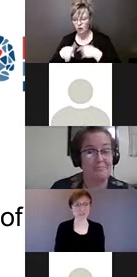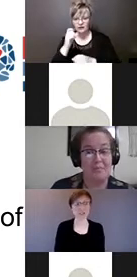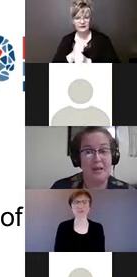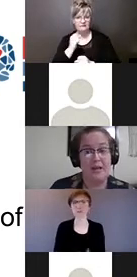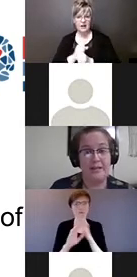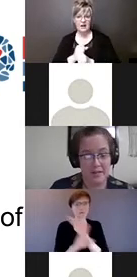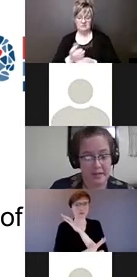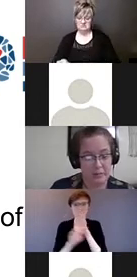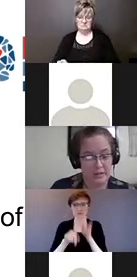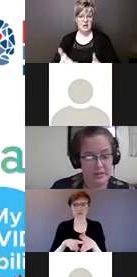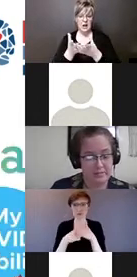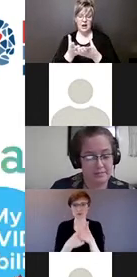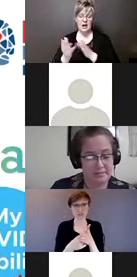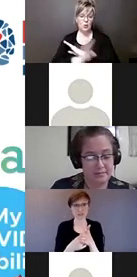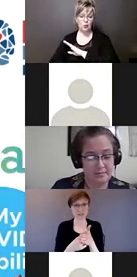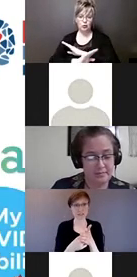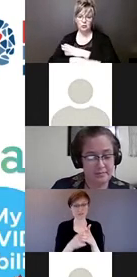fall. Next slide, please.